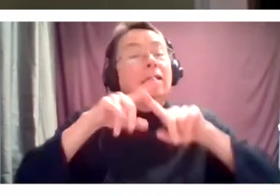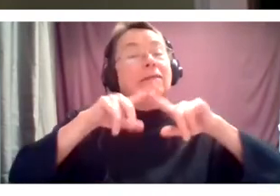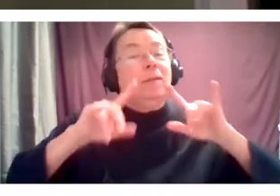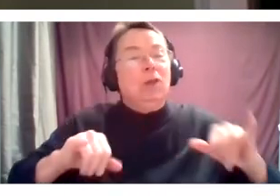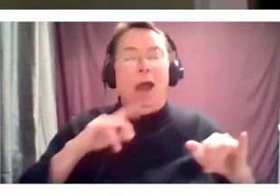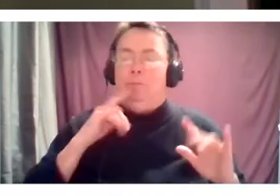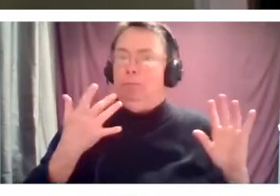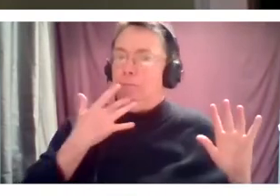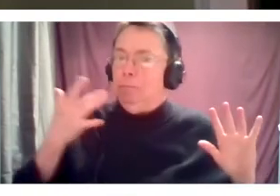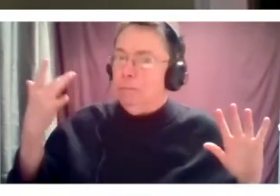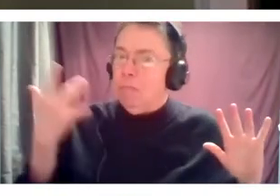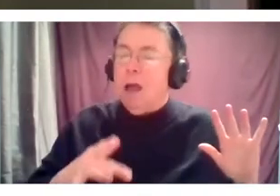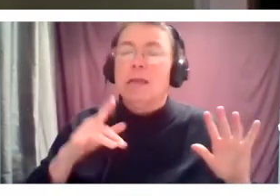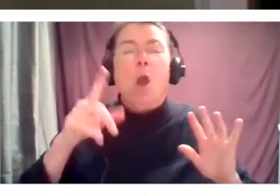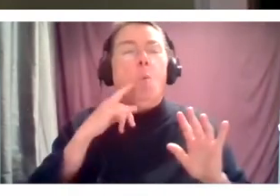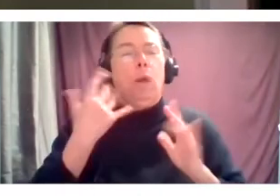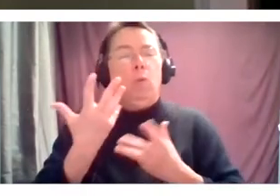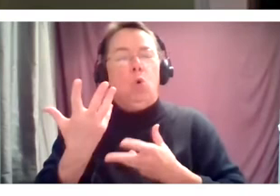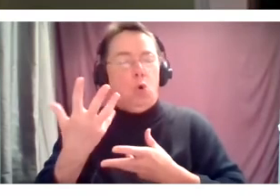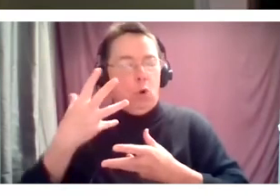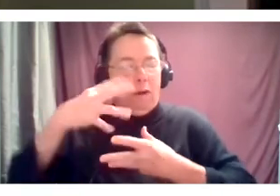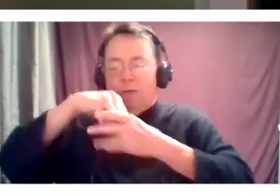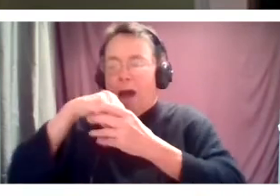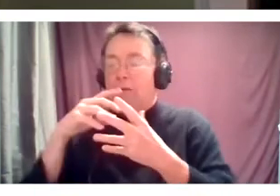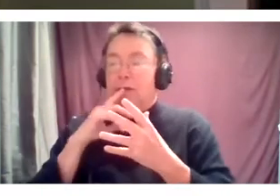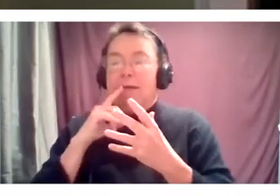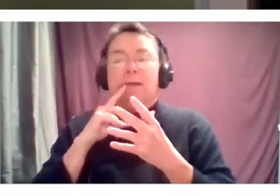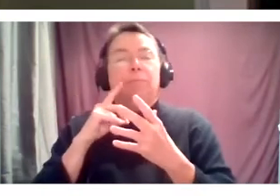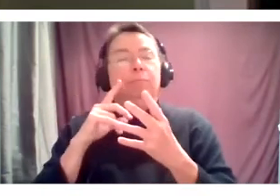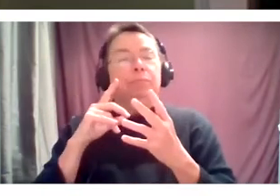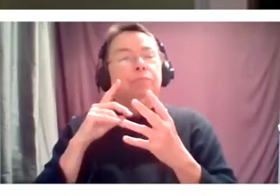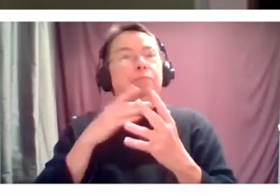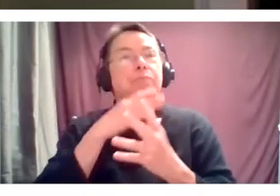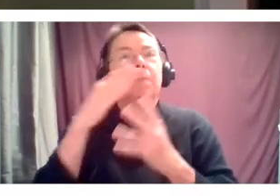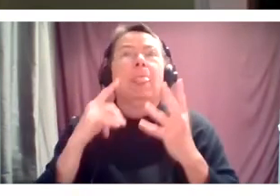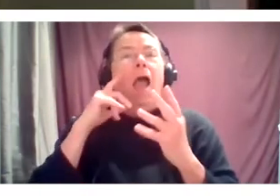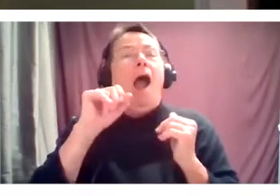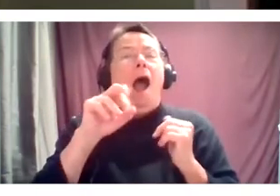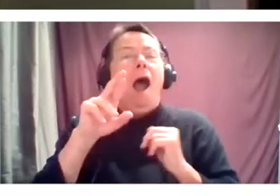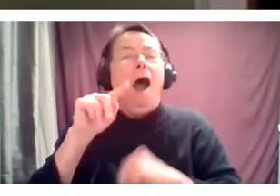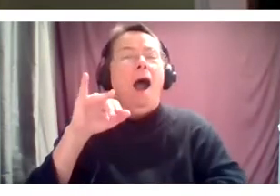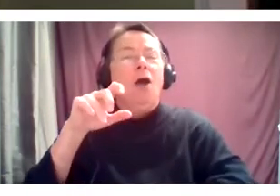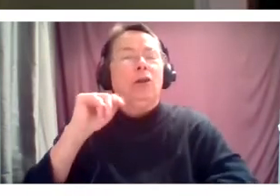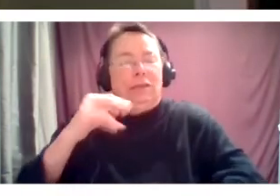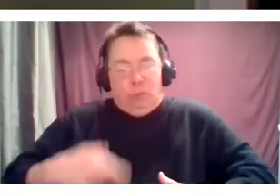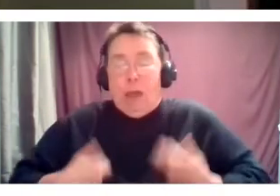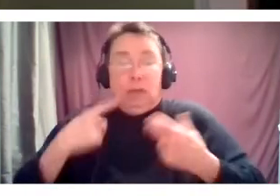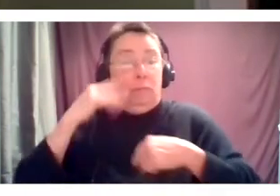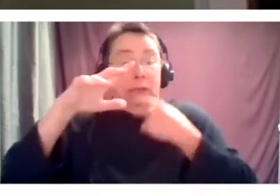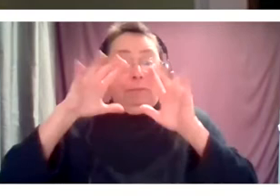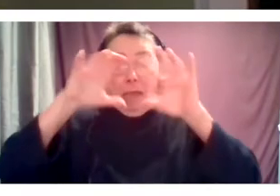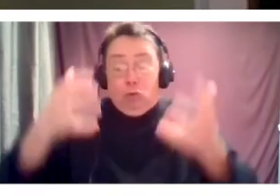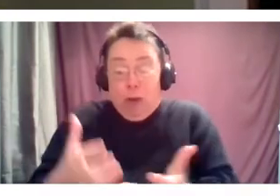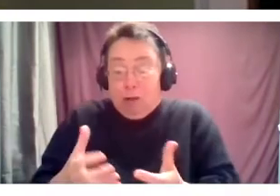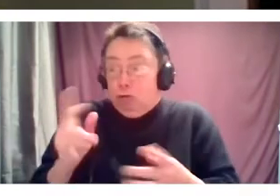to be able to invest in a significant series of artist residencies with international artists from around the world. So we're working